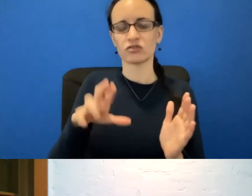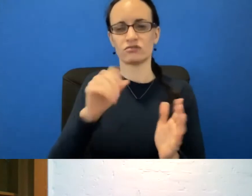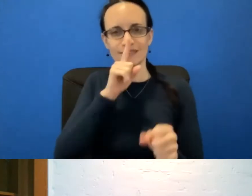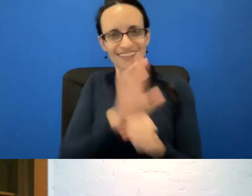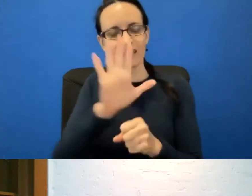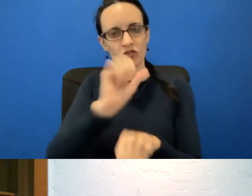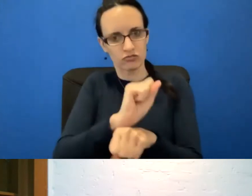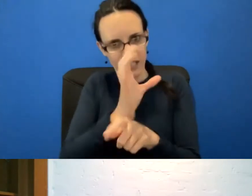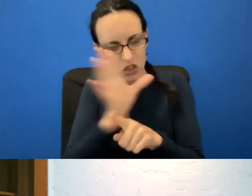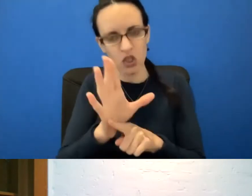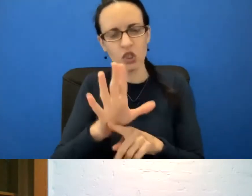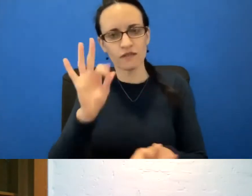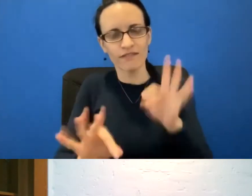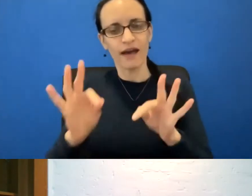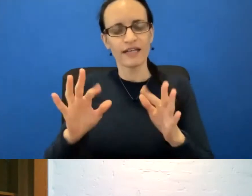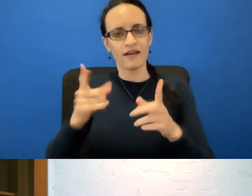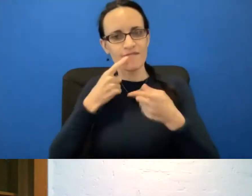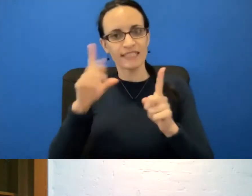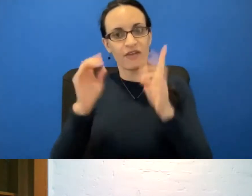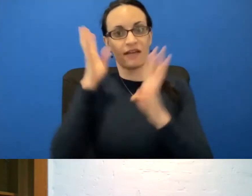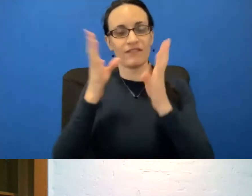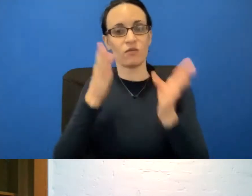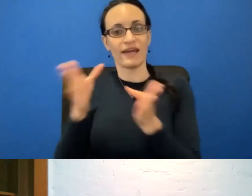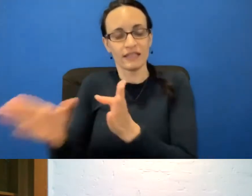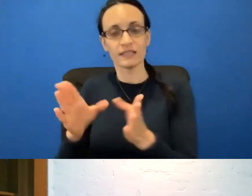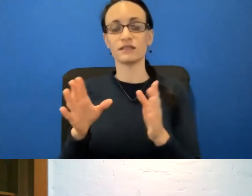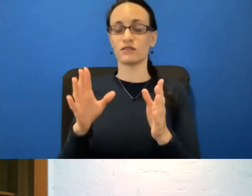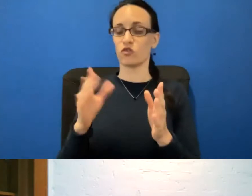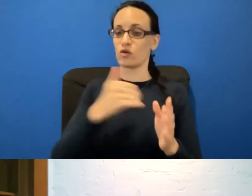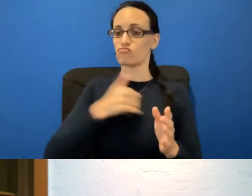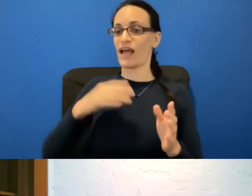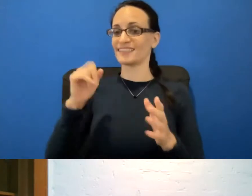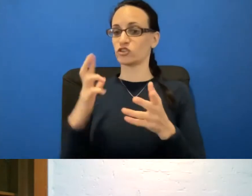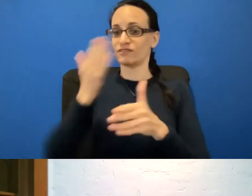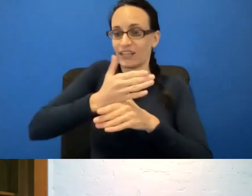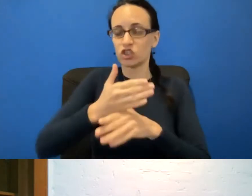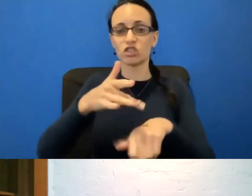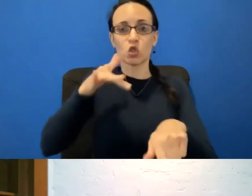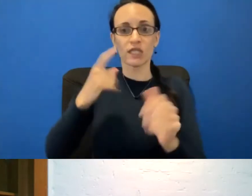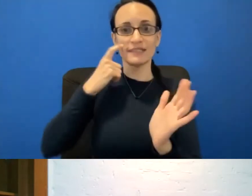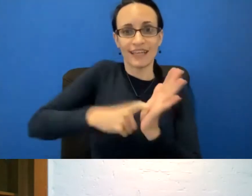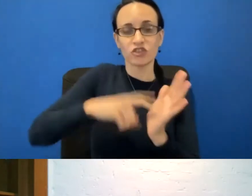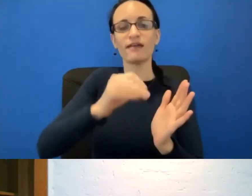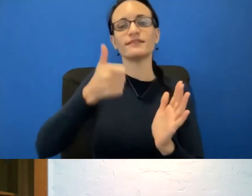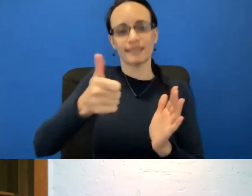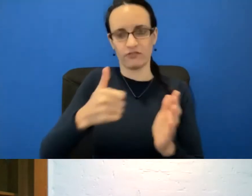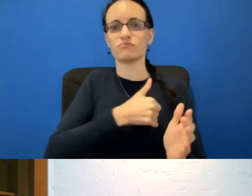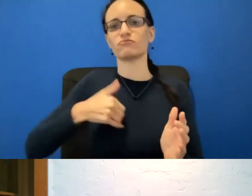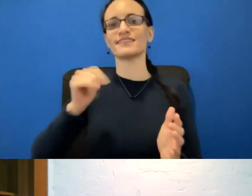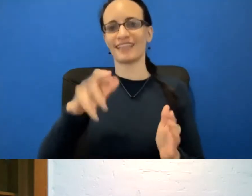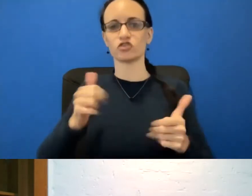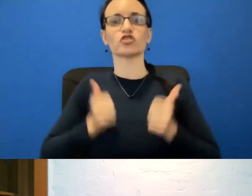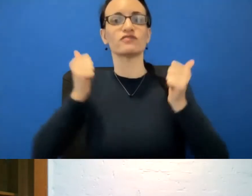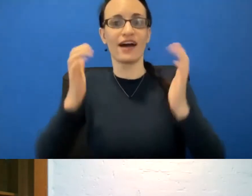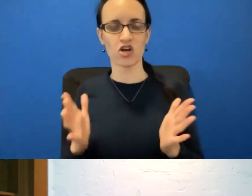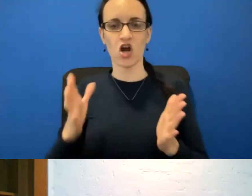effective and innovative ways to increase breast cancer prevention and early detection. And she is also a breast cancer survivor and